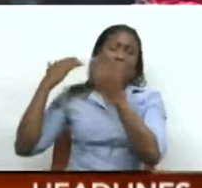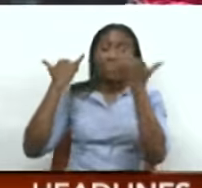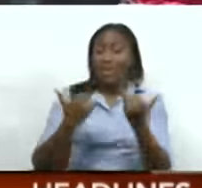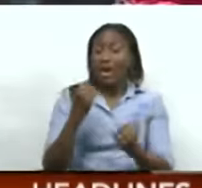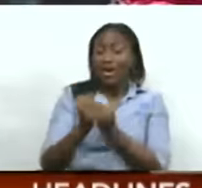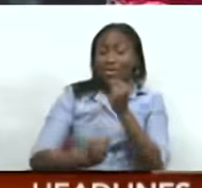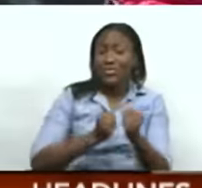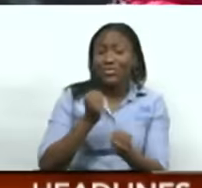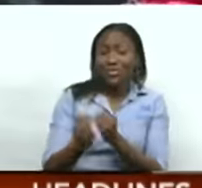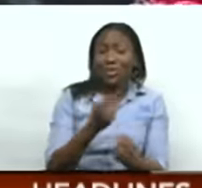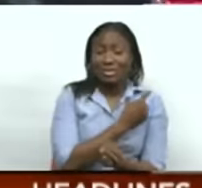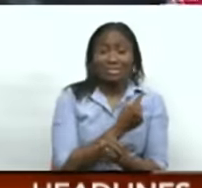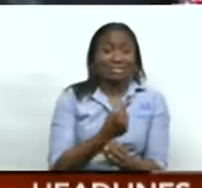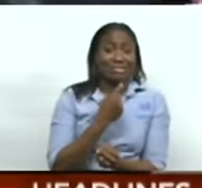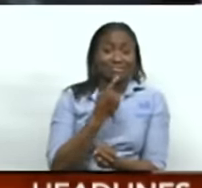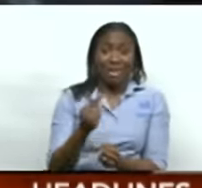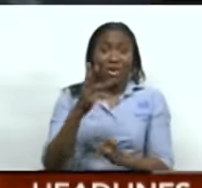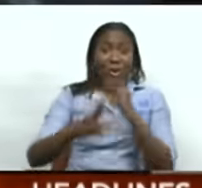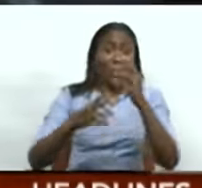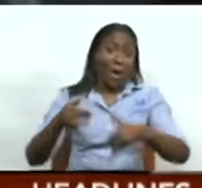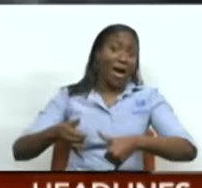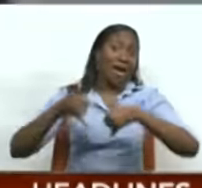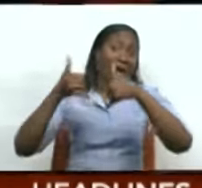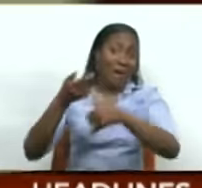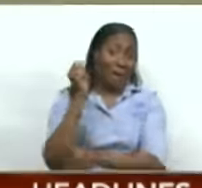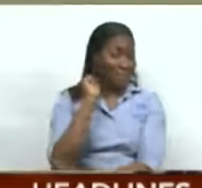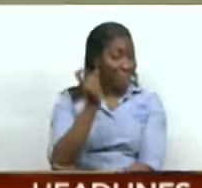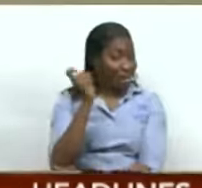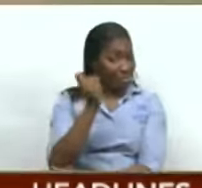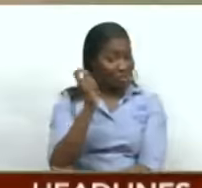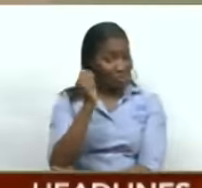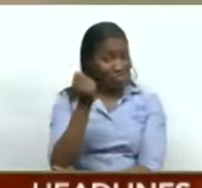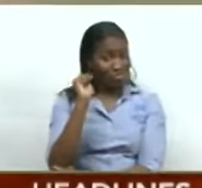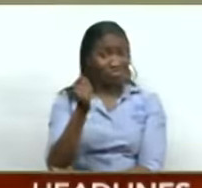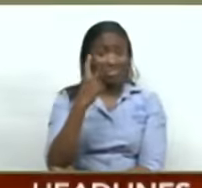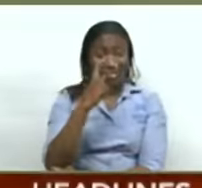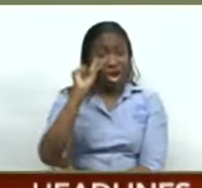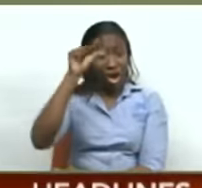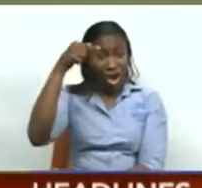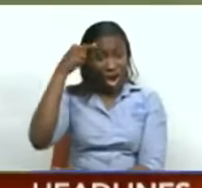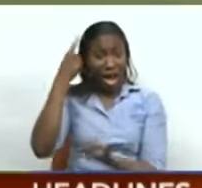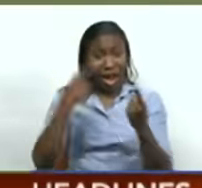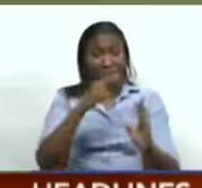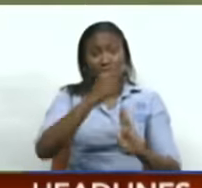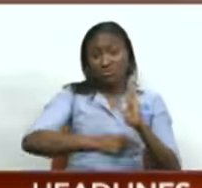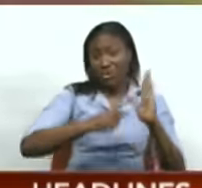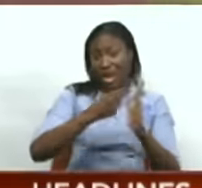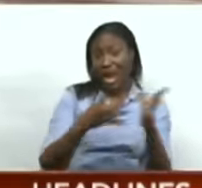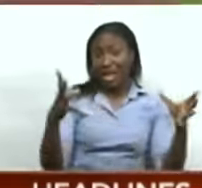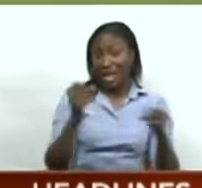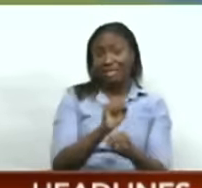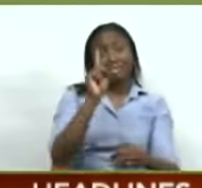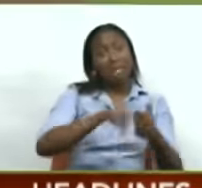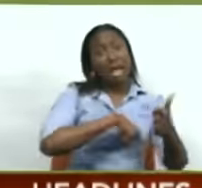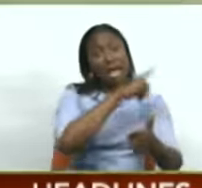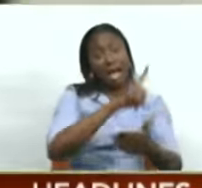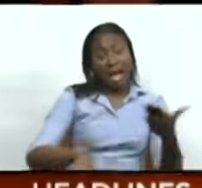Well, some mischief at the World Cup. Government misbehavior sees Sri Lanka served with an ICC suspension.